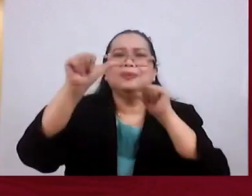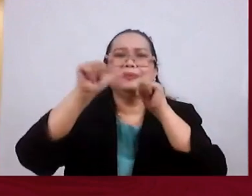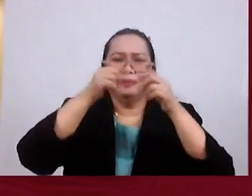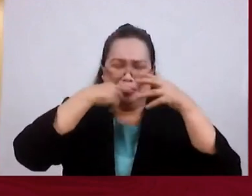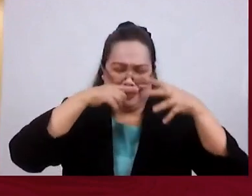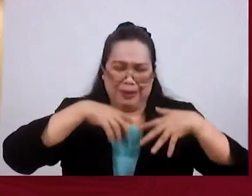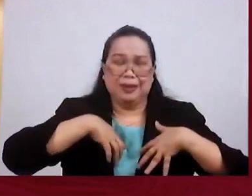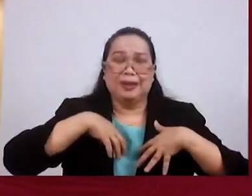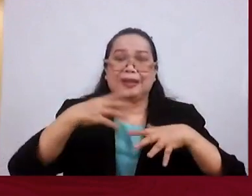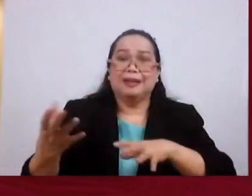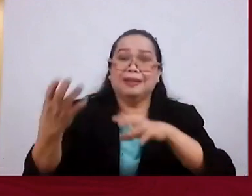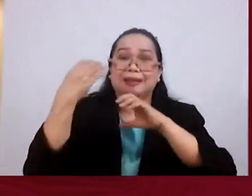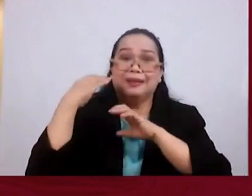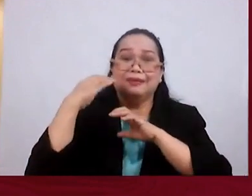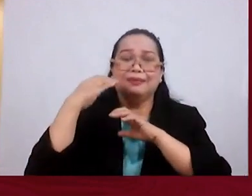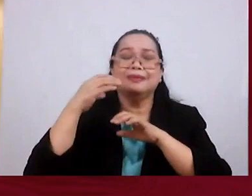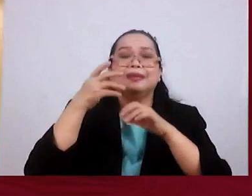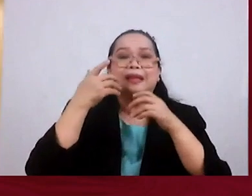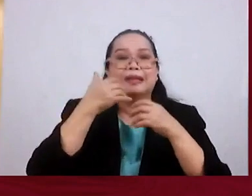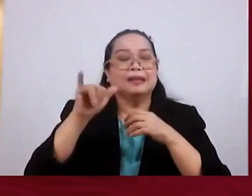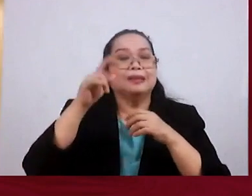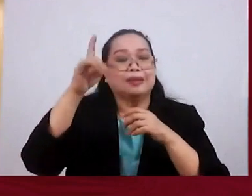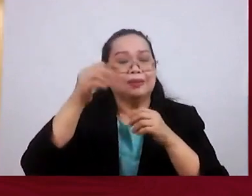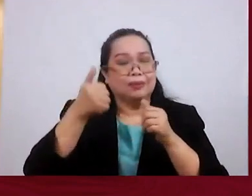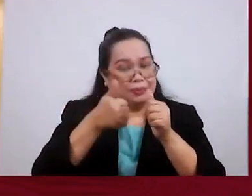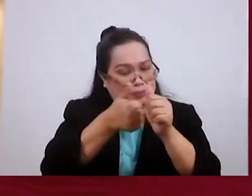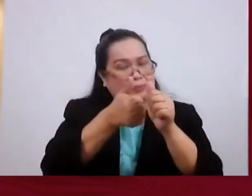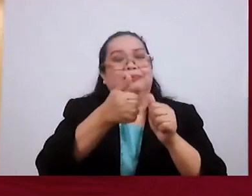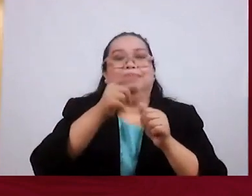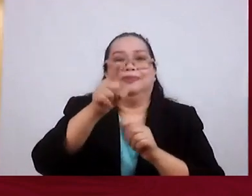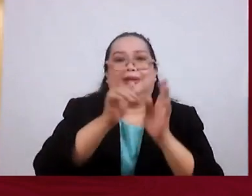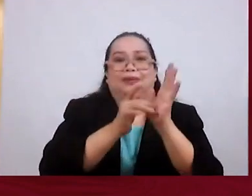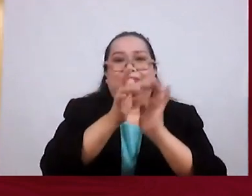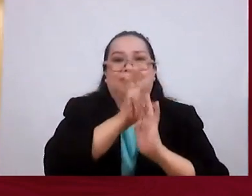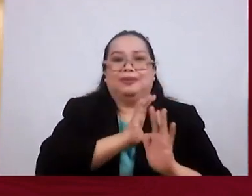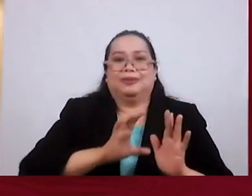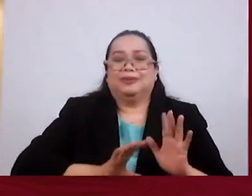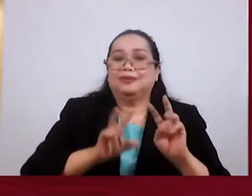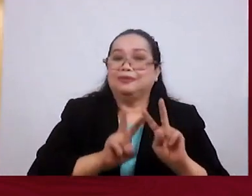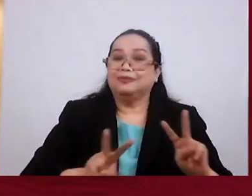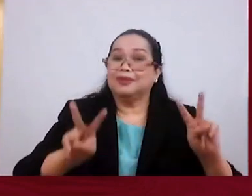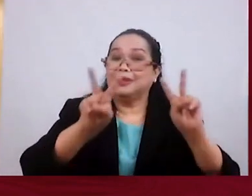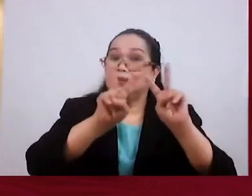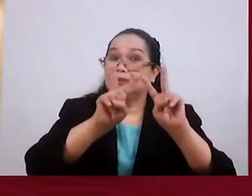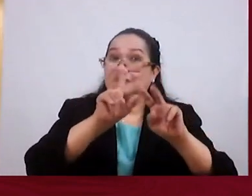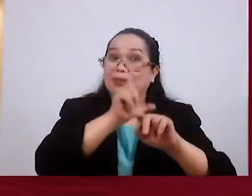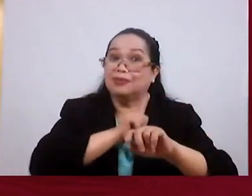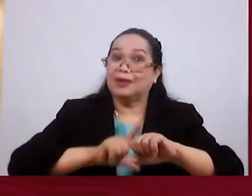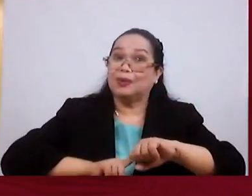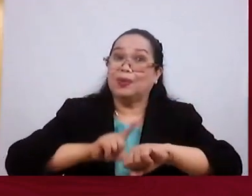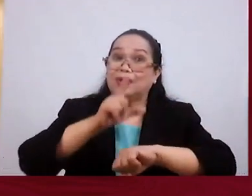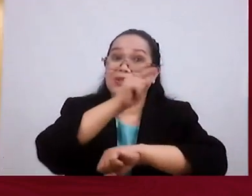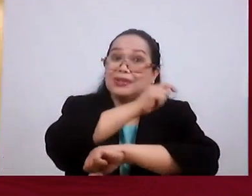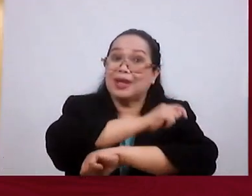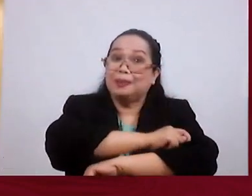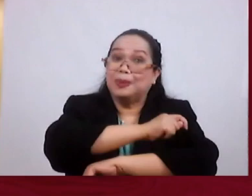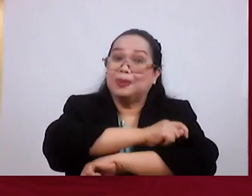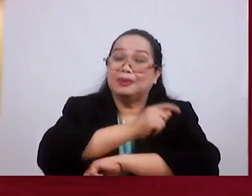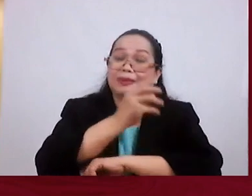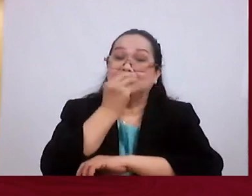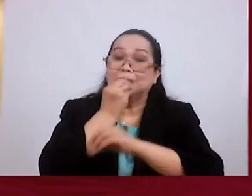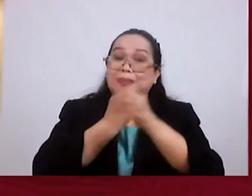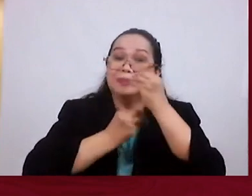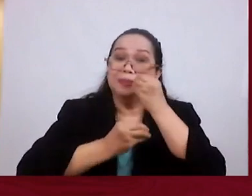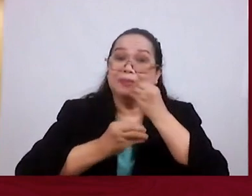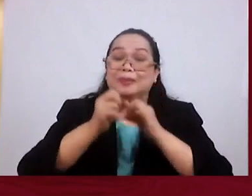Yourself And Take Up Your Cross Daily And Follow Christ That's The Value Of The Communion Friends It